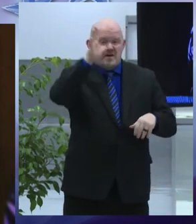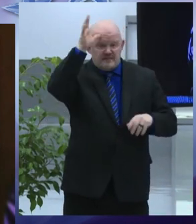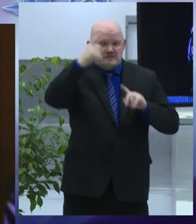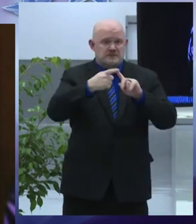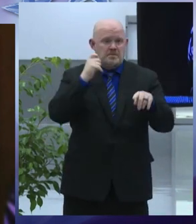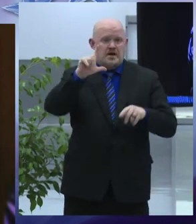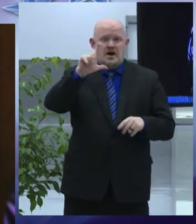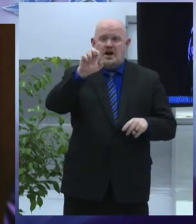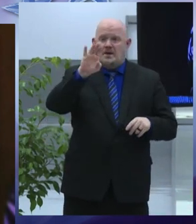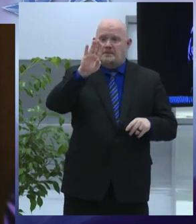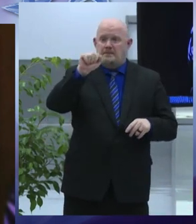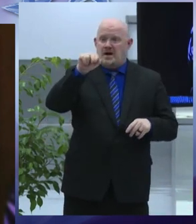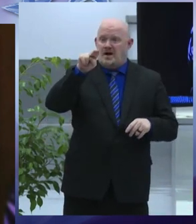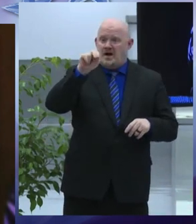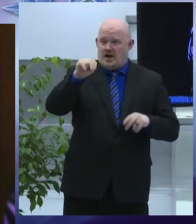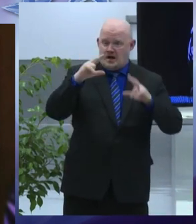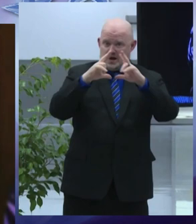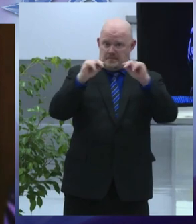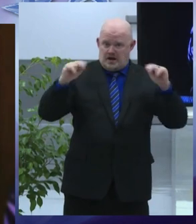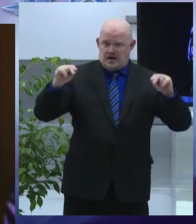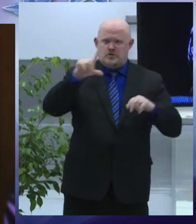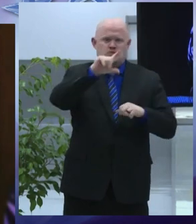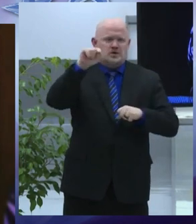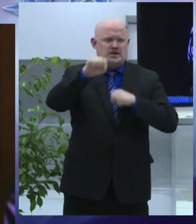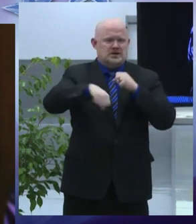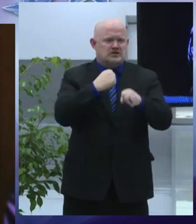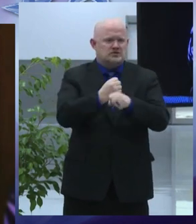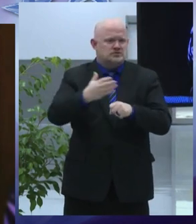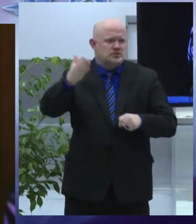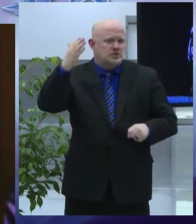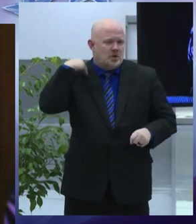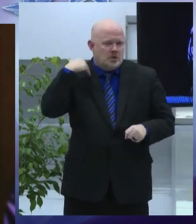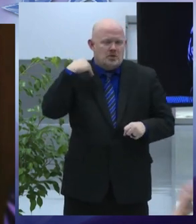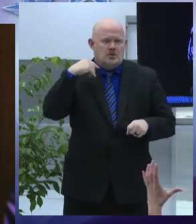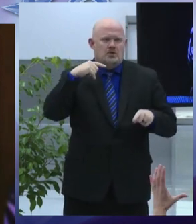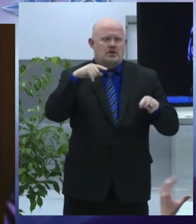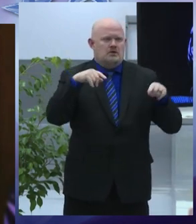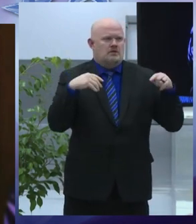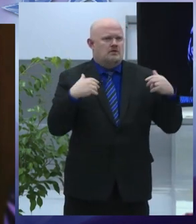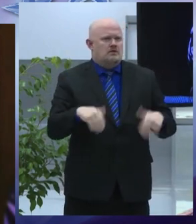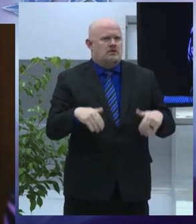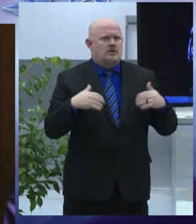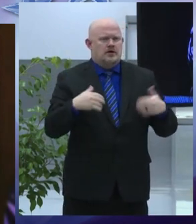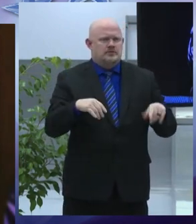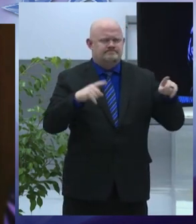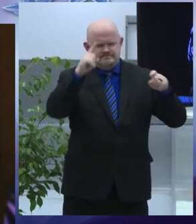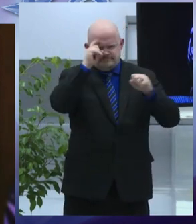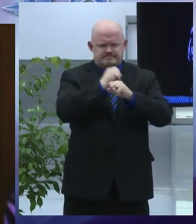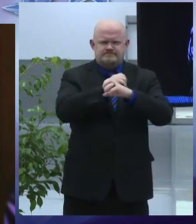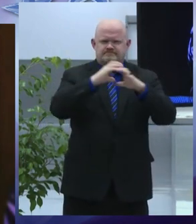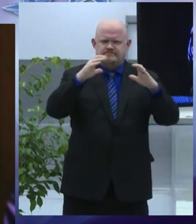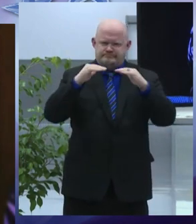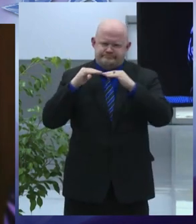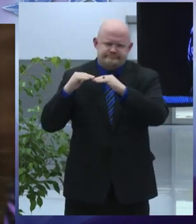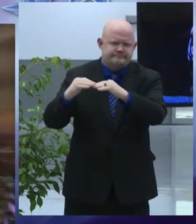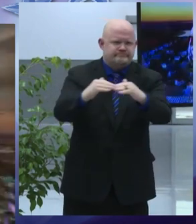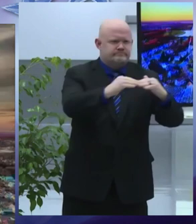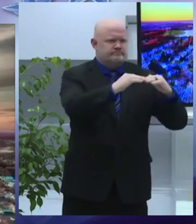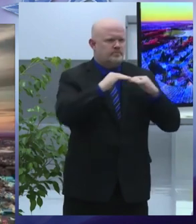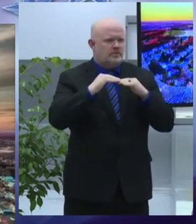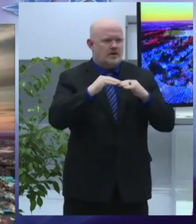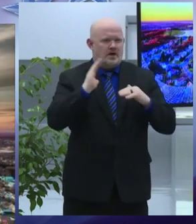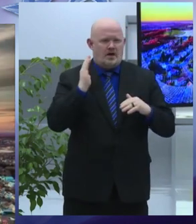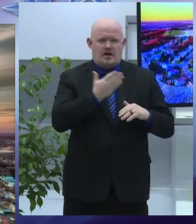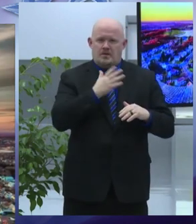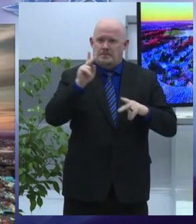the call to serve our community it is a call we all must answer speaking